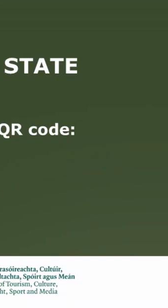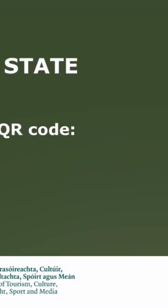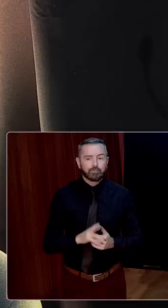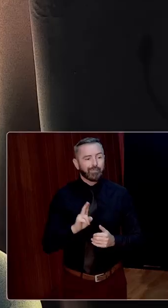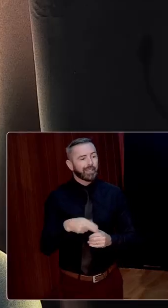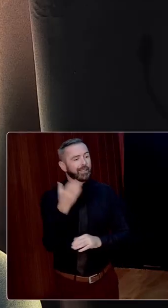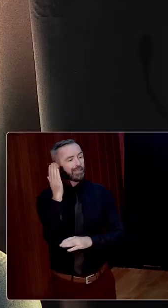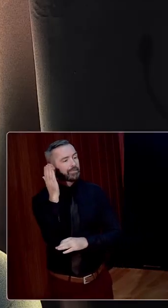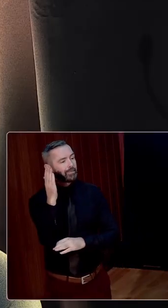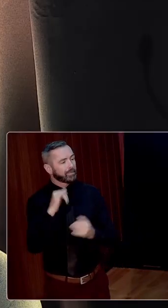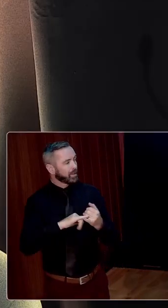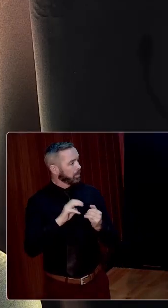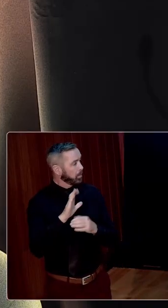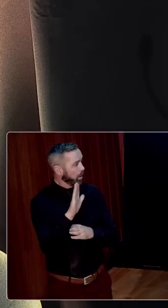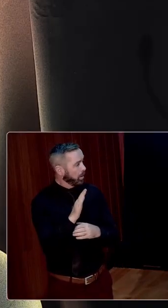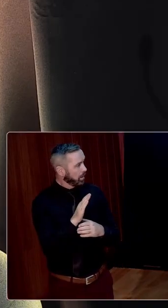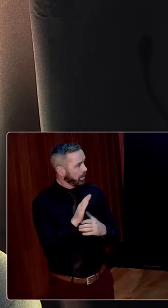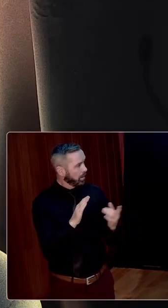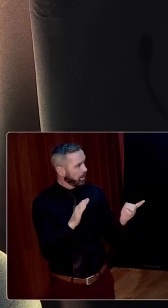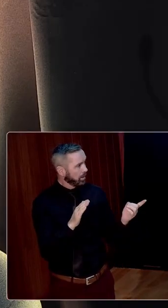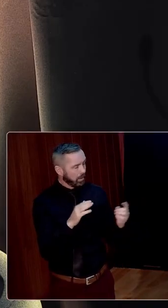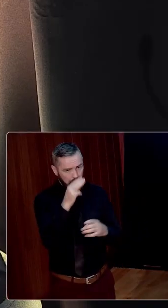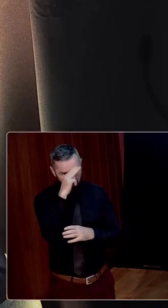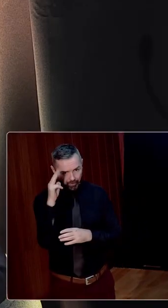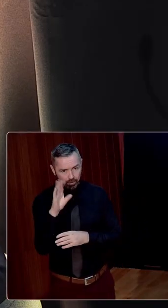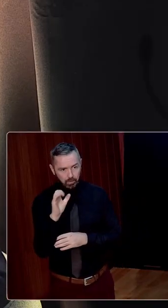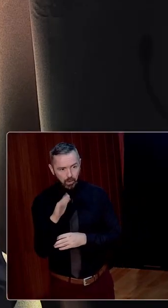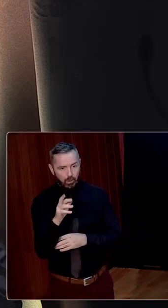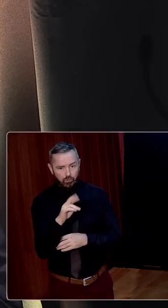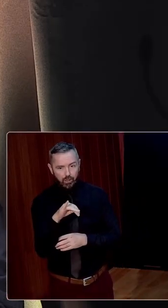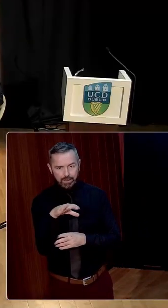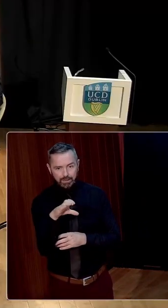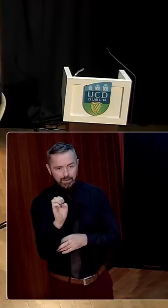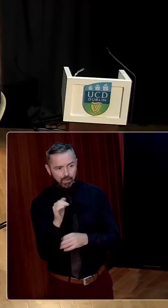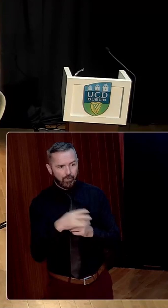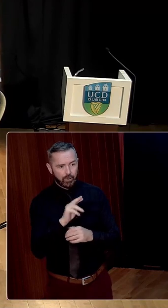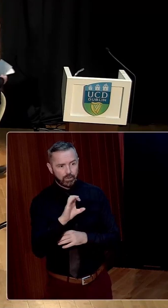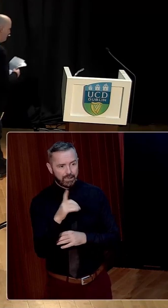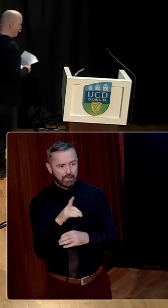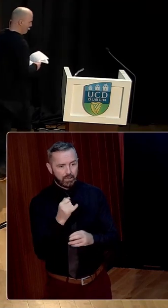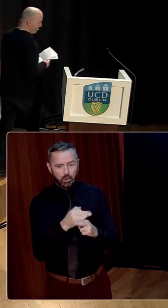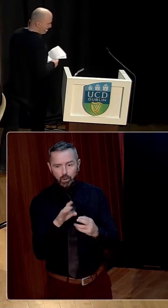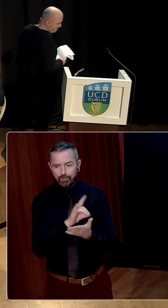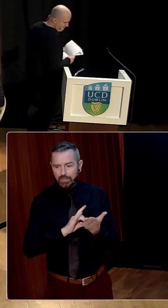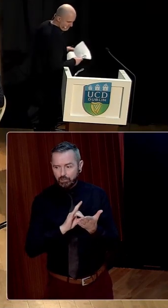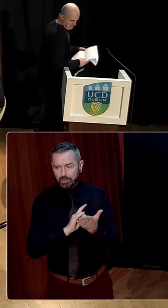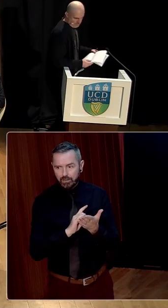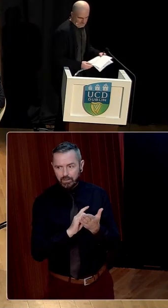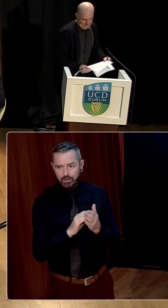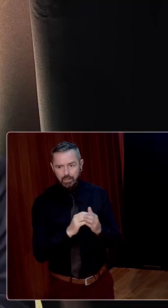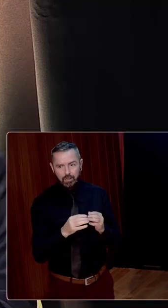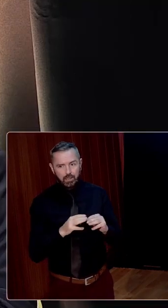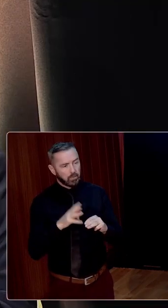Our next speaker, Paul, if you want to make your way to the podium, is Professor Paul Rouse of the UCD School of History. Paul's main